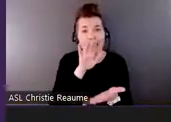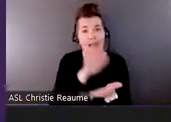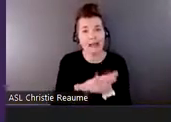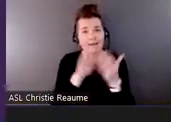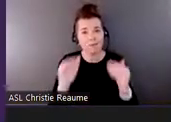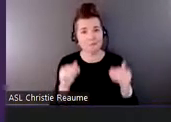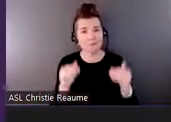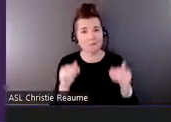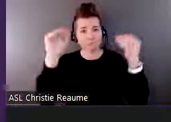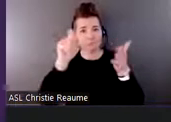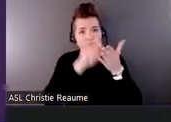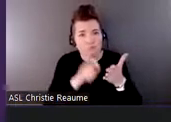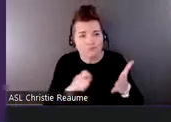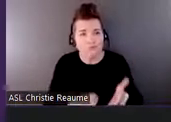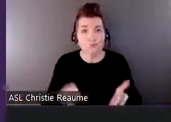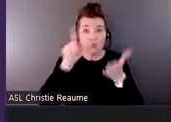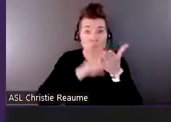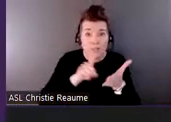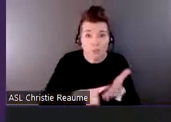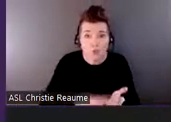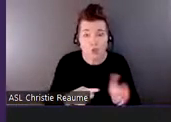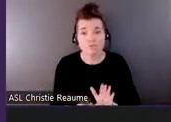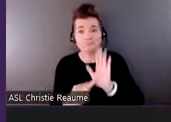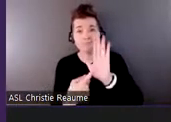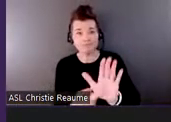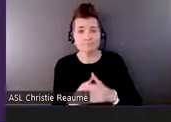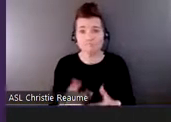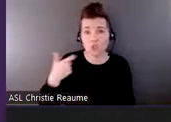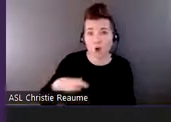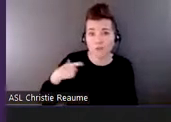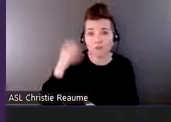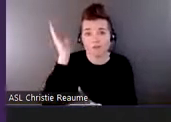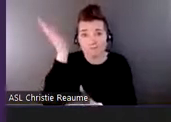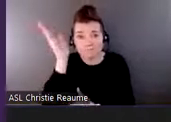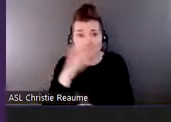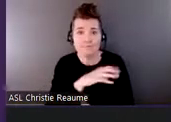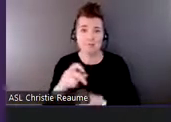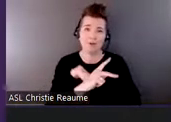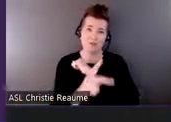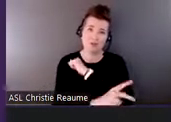research, conferences, and even parliamentary committees. So welcome, Kara.